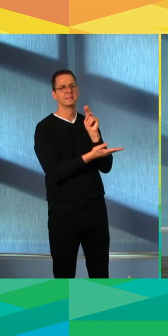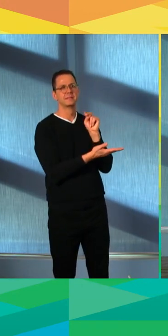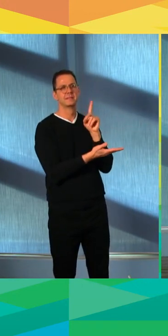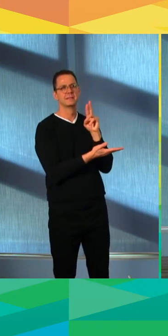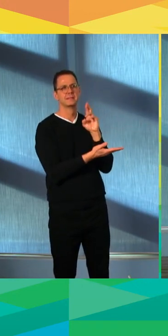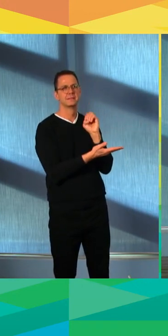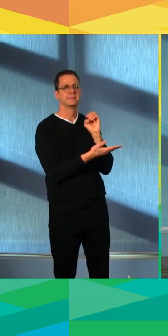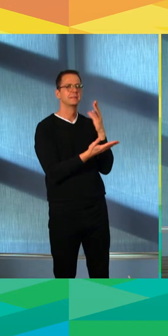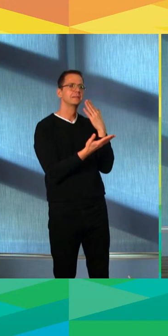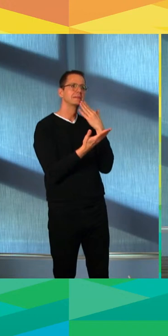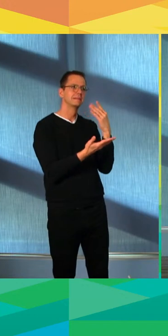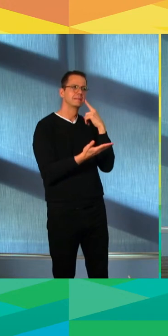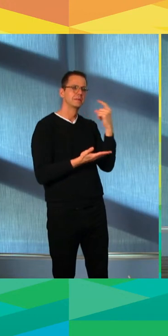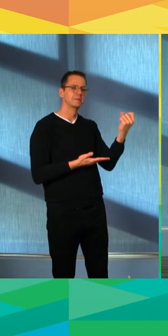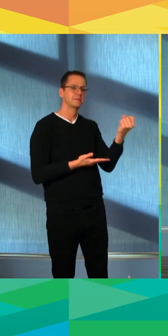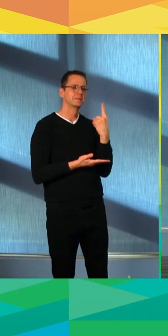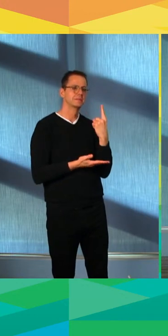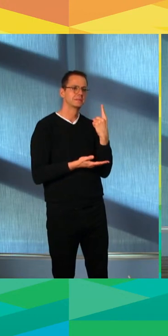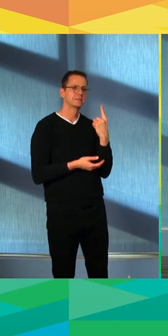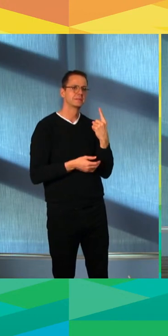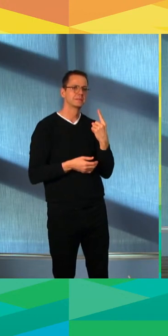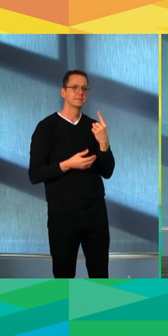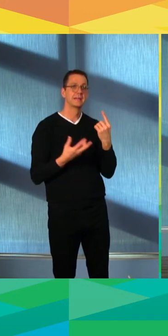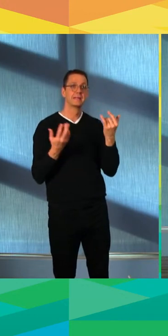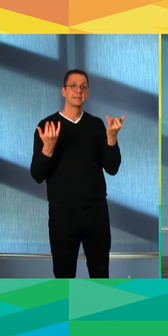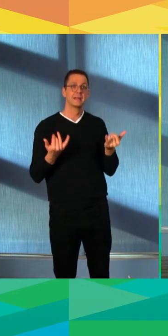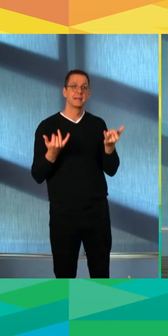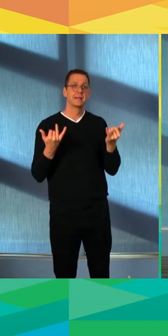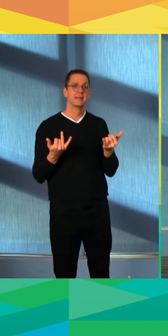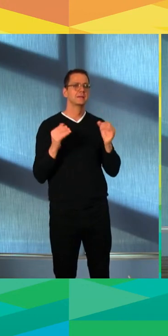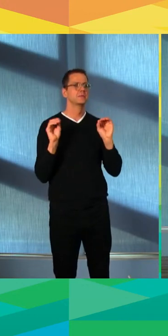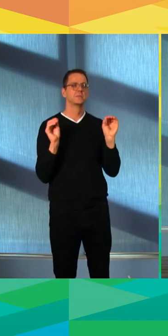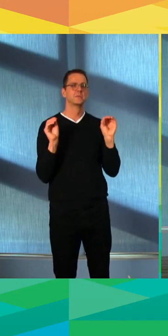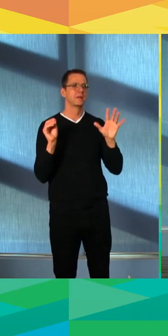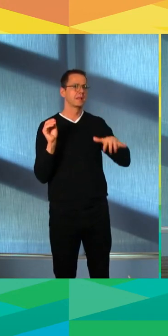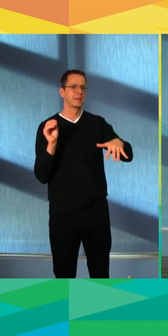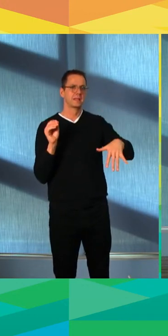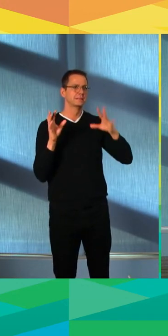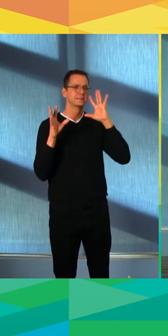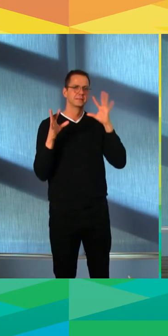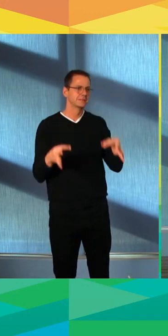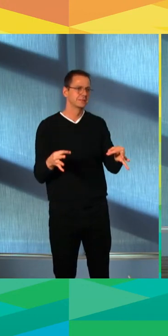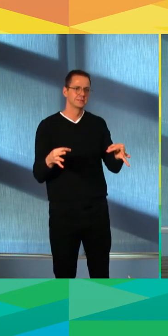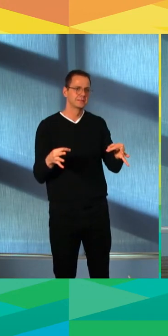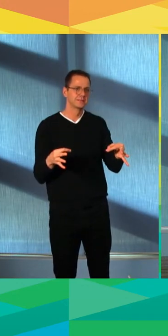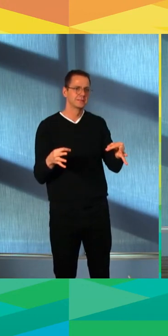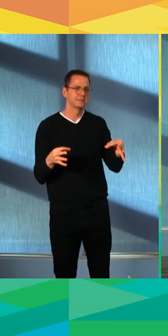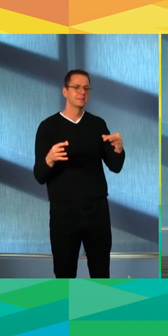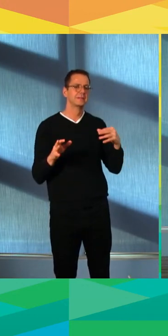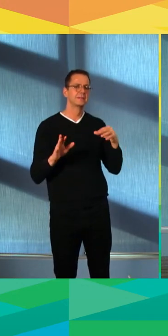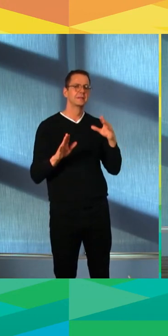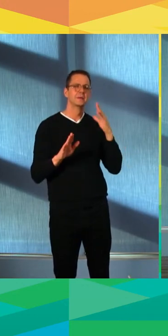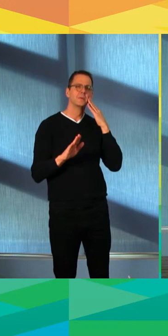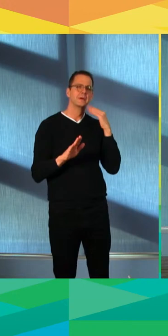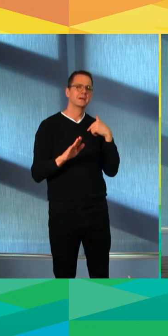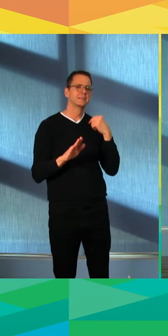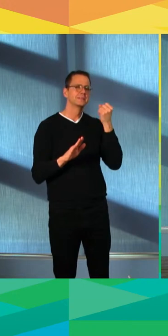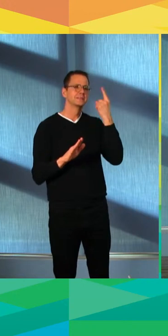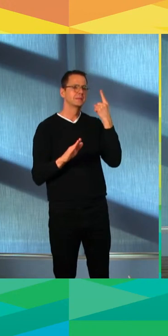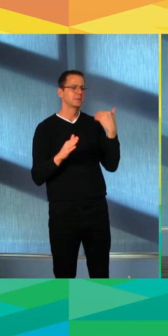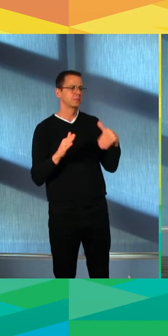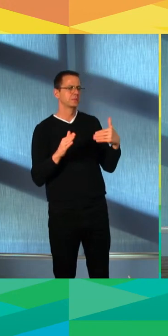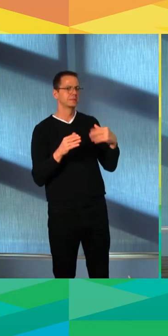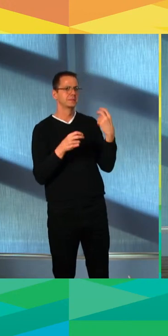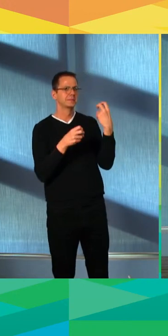empathetic with the impact coming to work and going back home and getting laid off and hired again